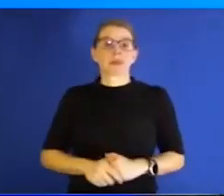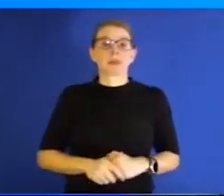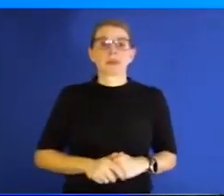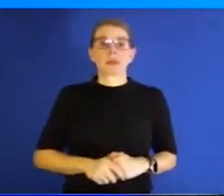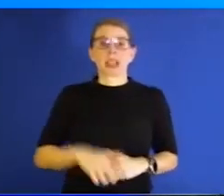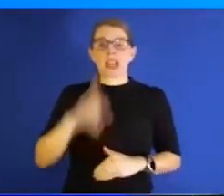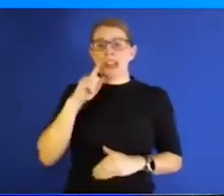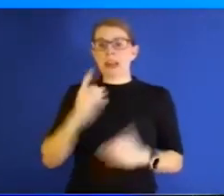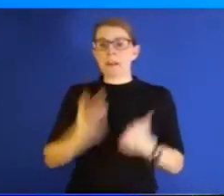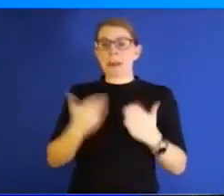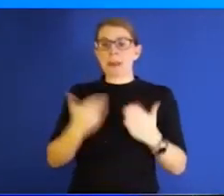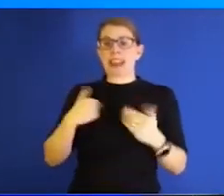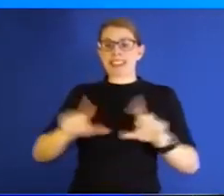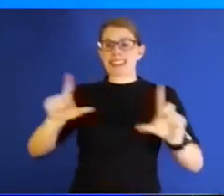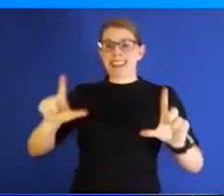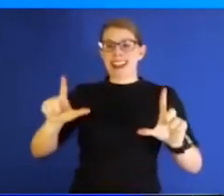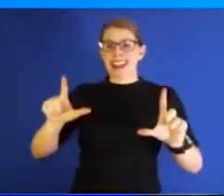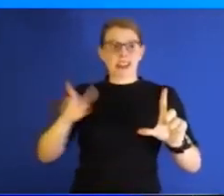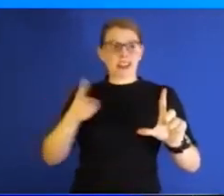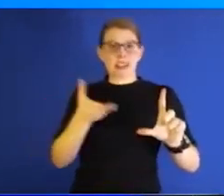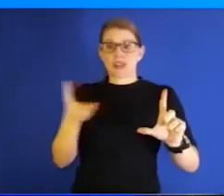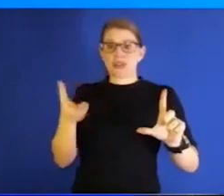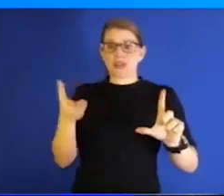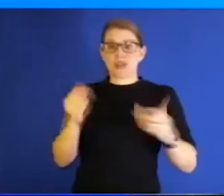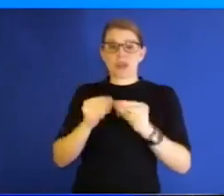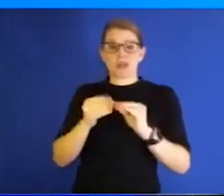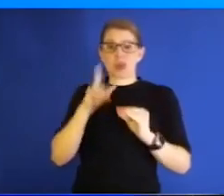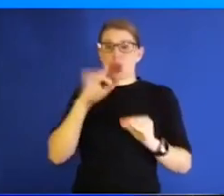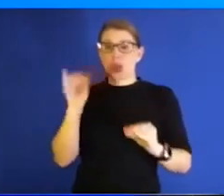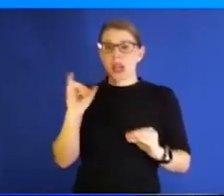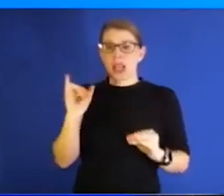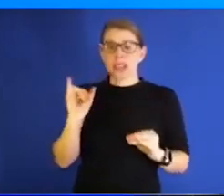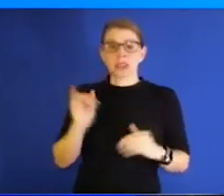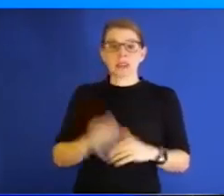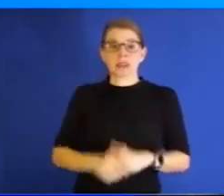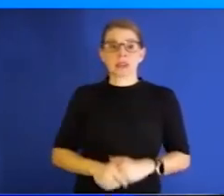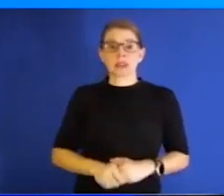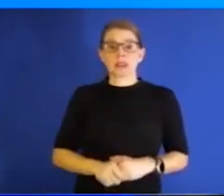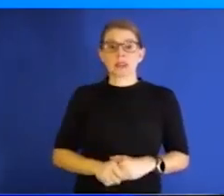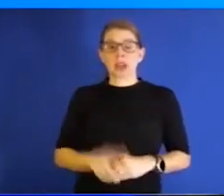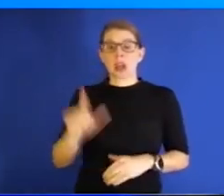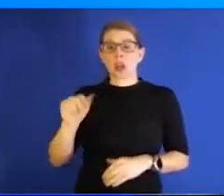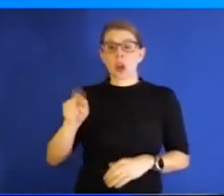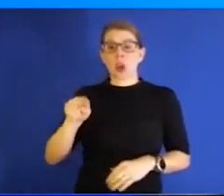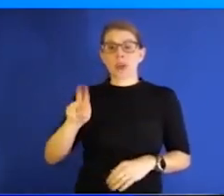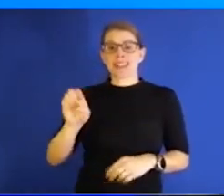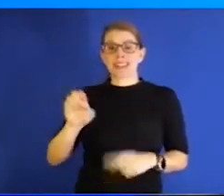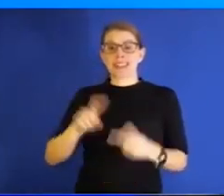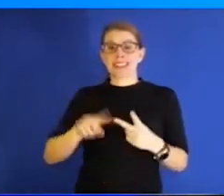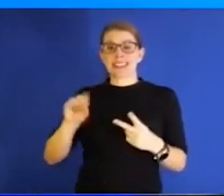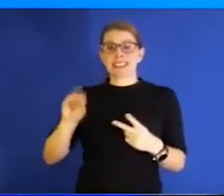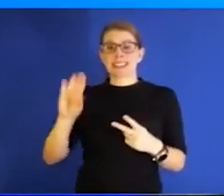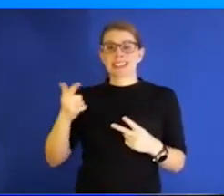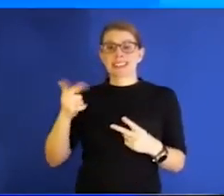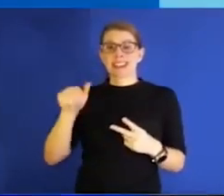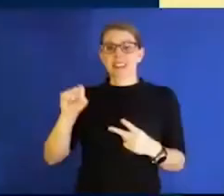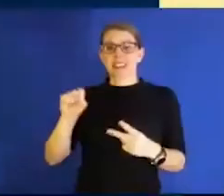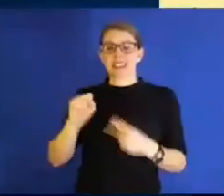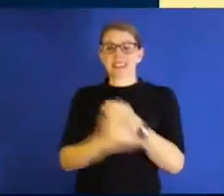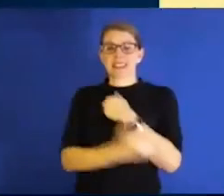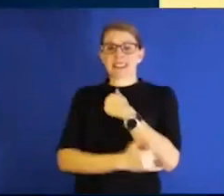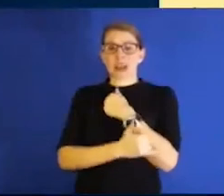a slide here somewhere of what the numbers look like in Lawrence and Douglas County. And those numbers are dropping.